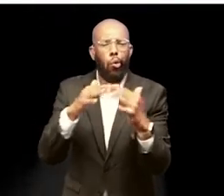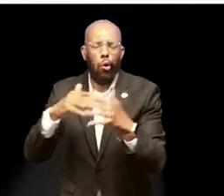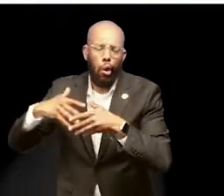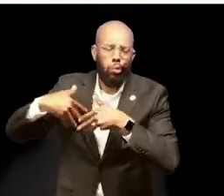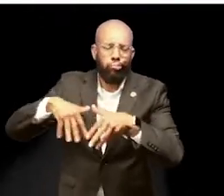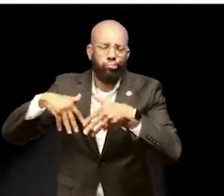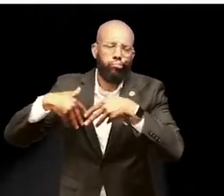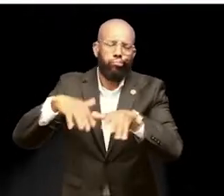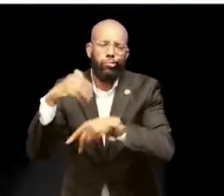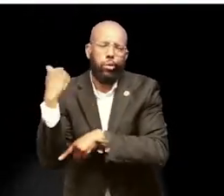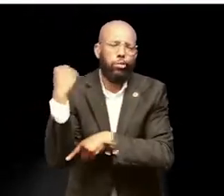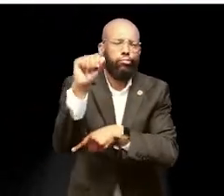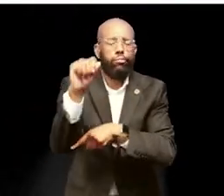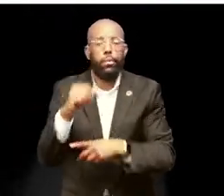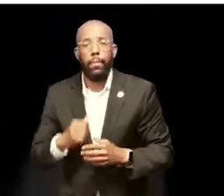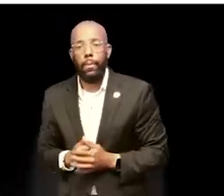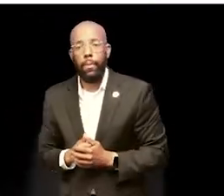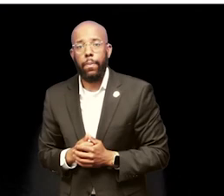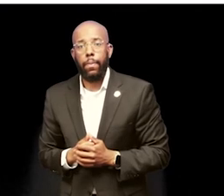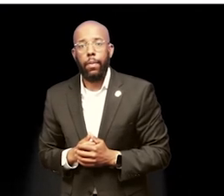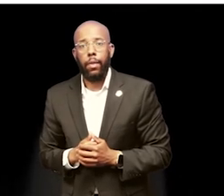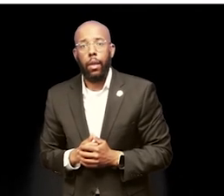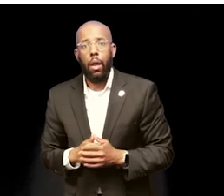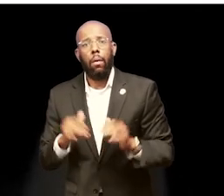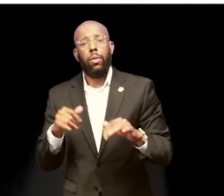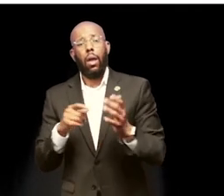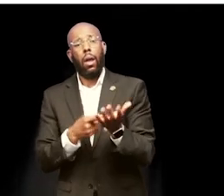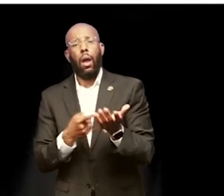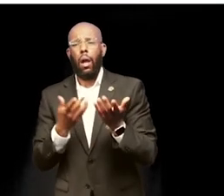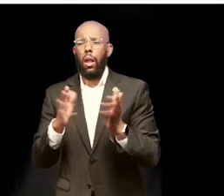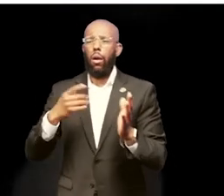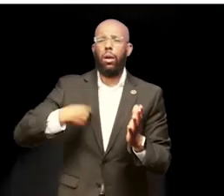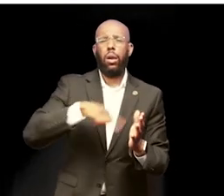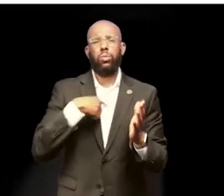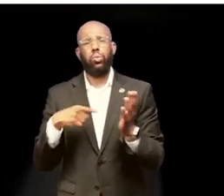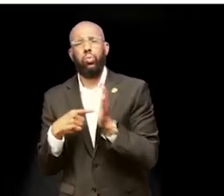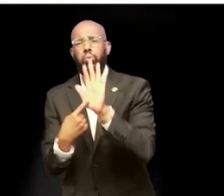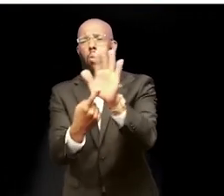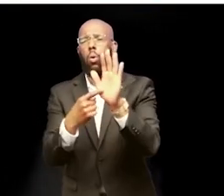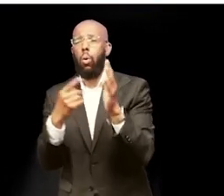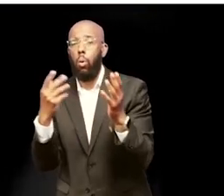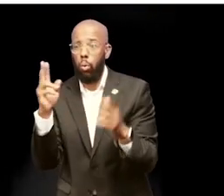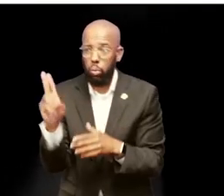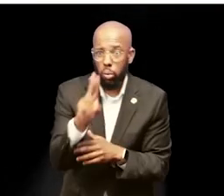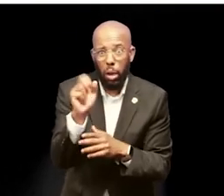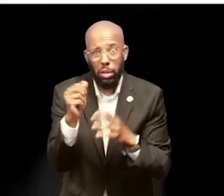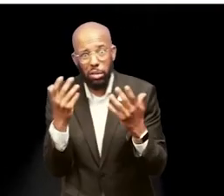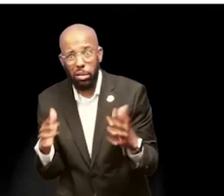later the world to bring their stories and cultural heritage to Washington, D.C., the festival made space for difficult